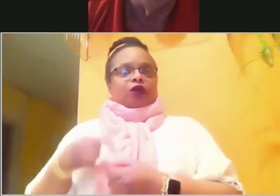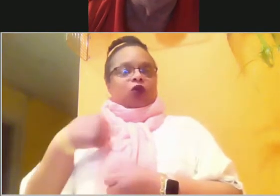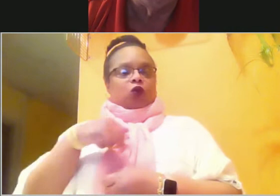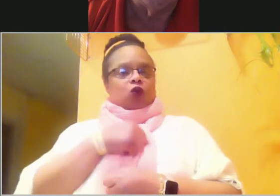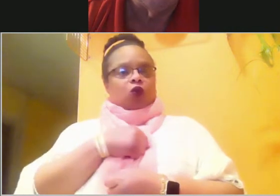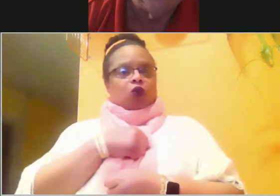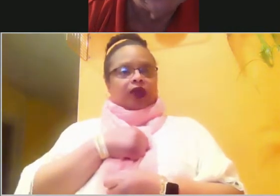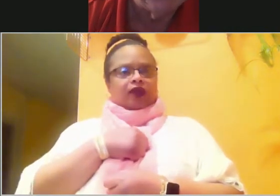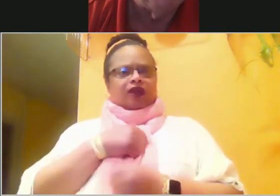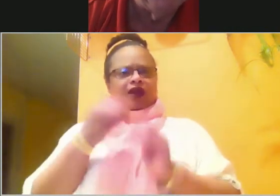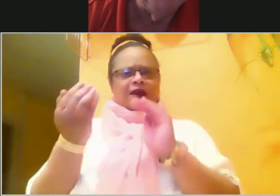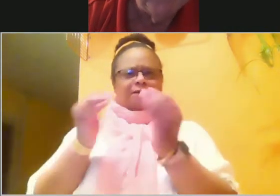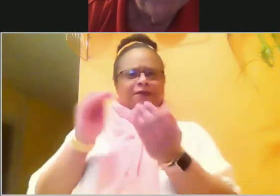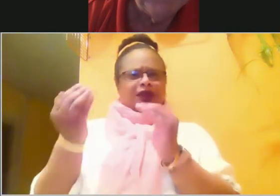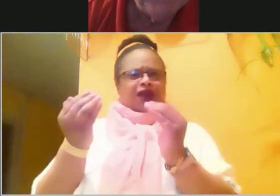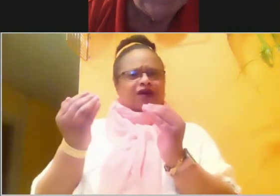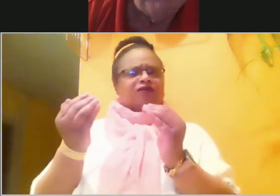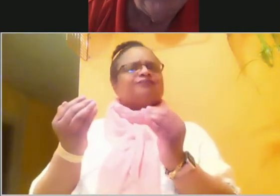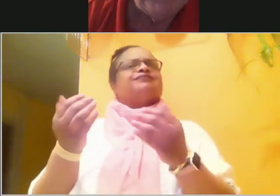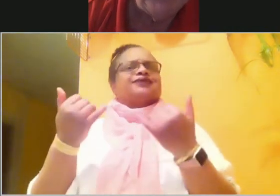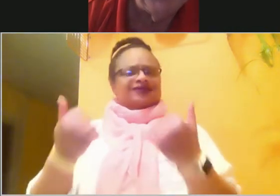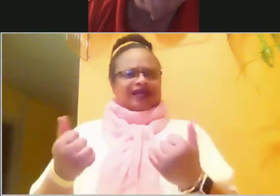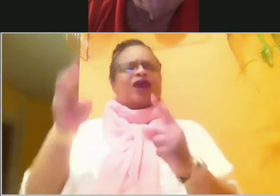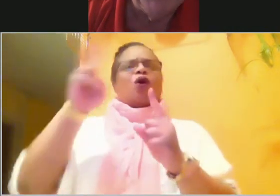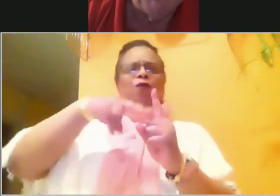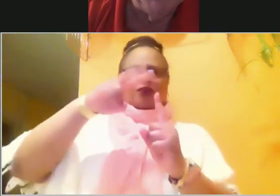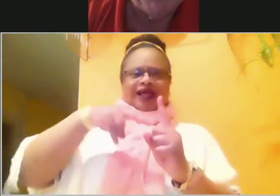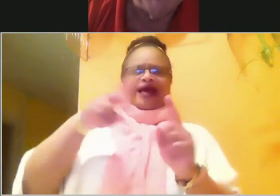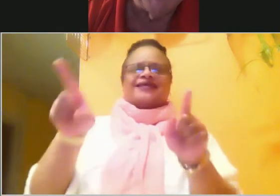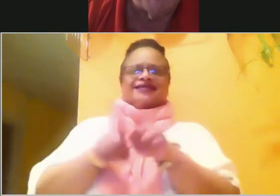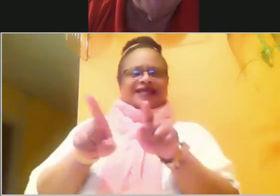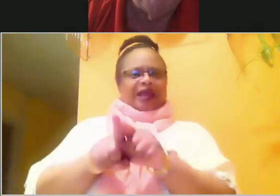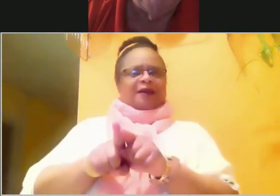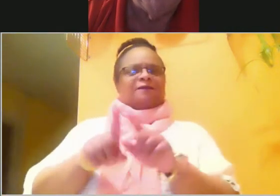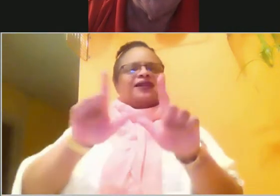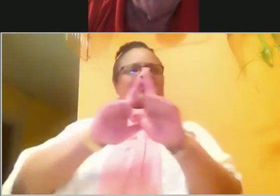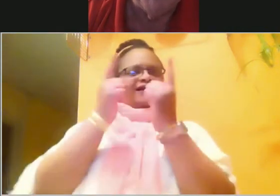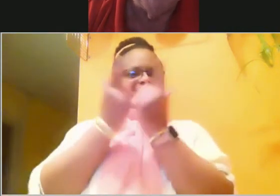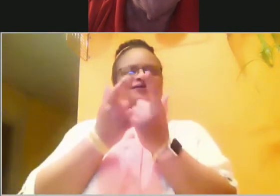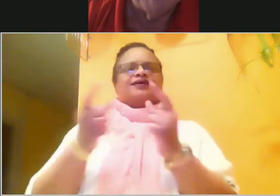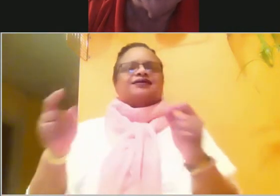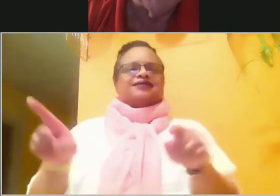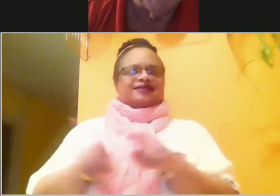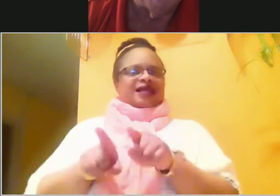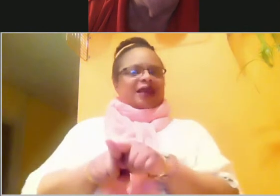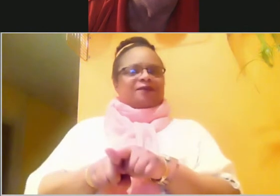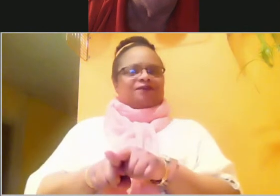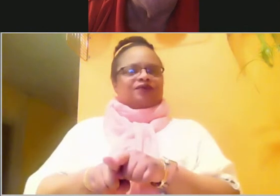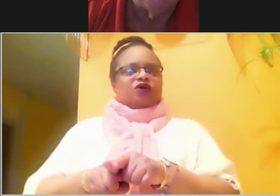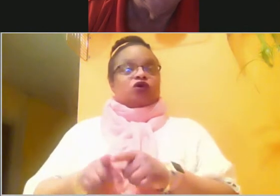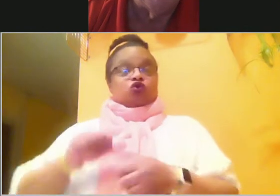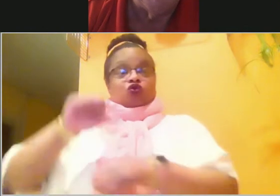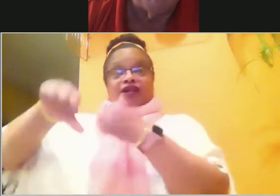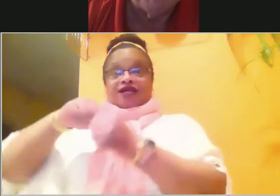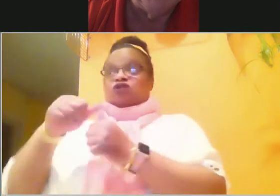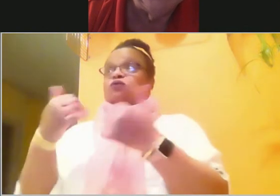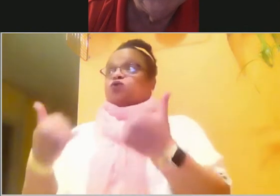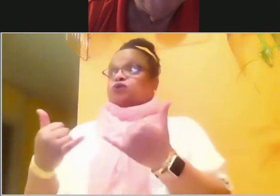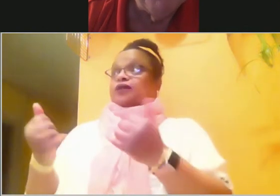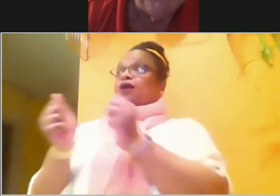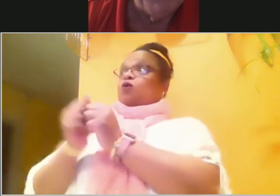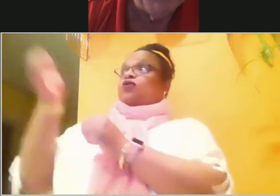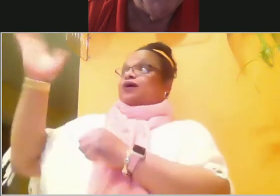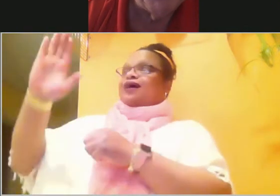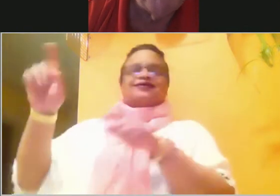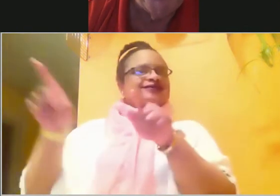comparing in today's life. Our relationship today with God is no different from what it was with Joshua. Don't you think you agree with that?